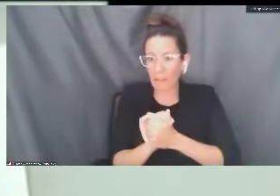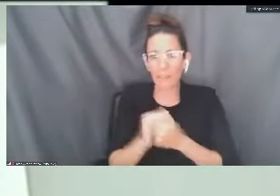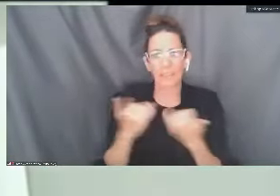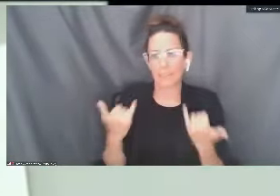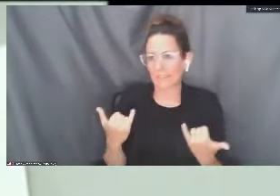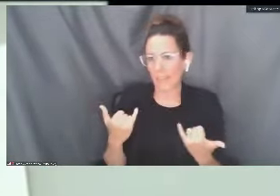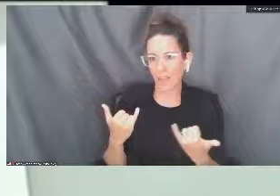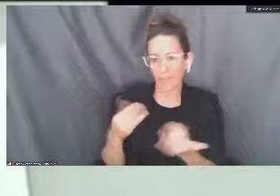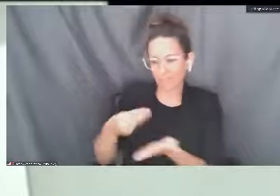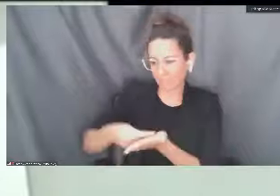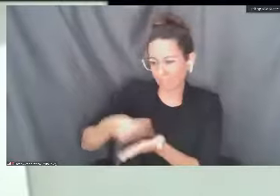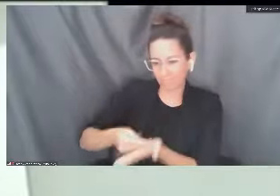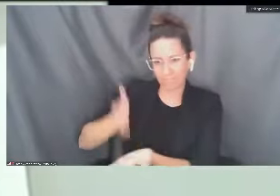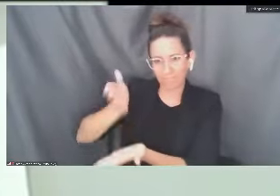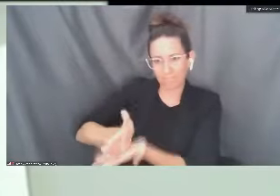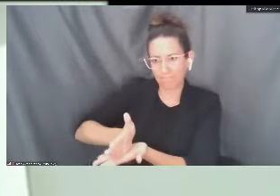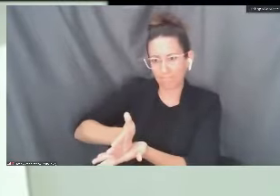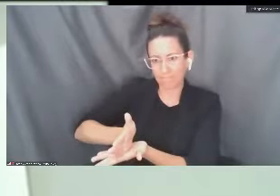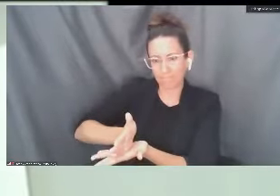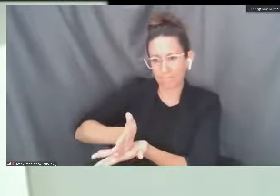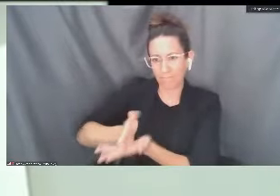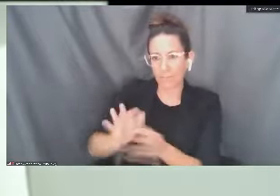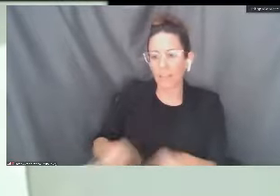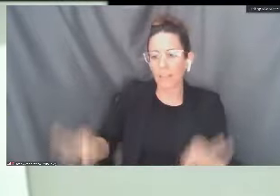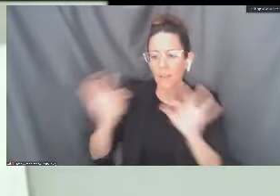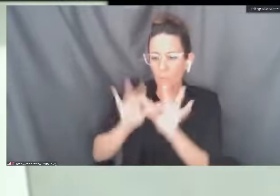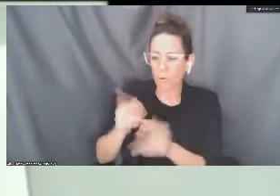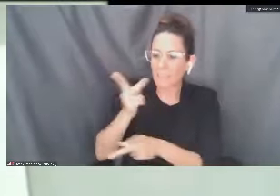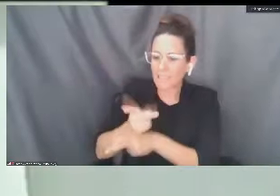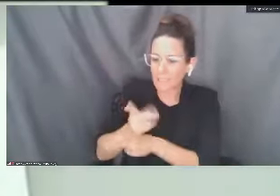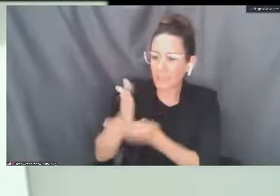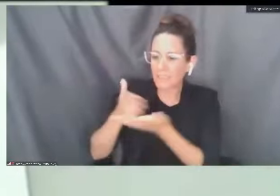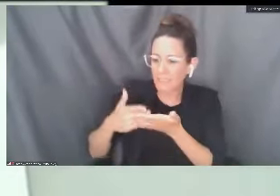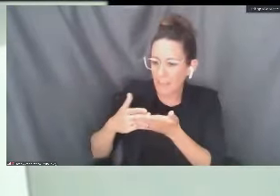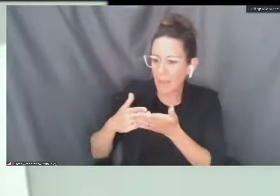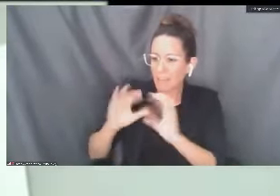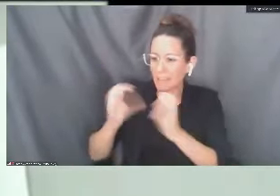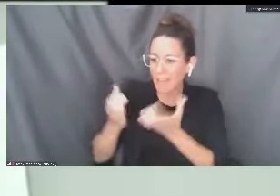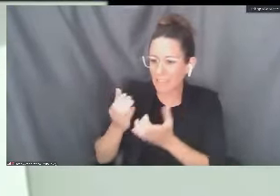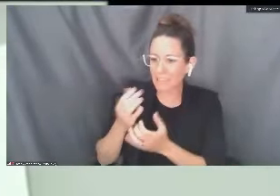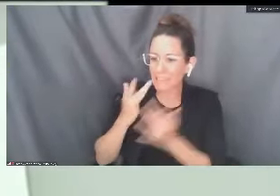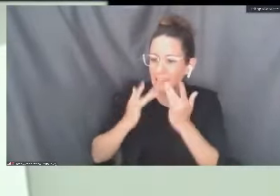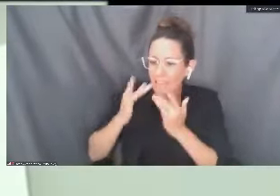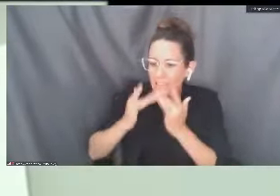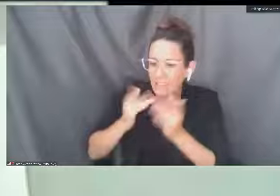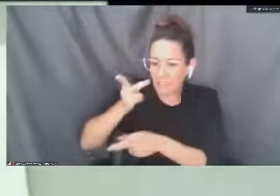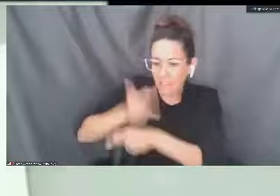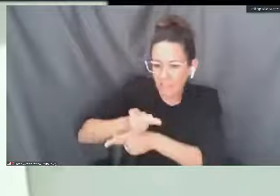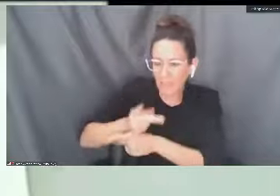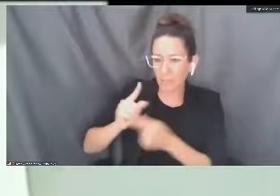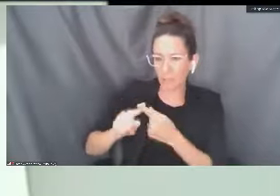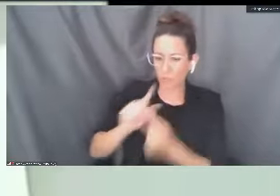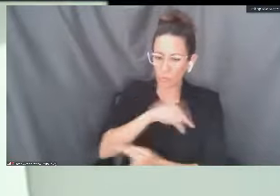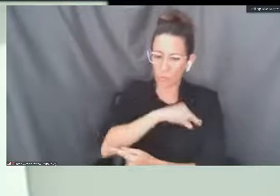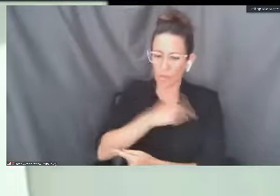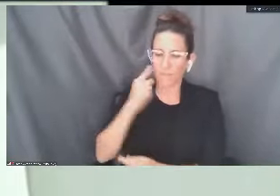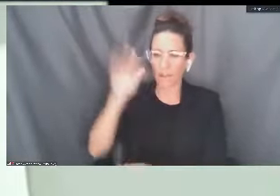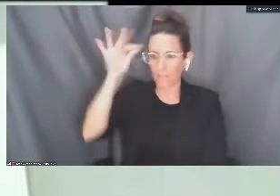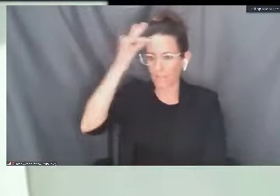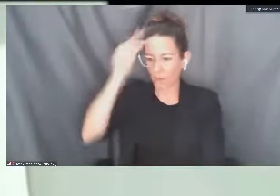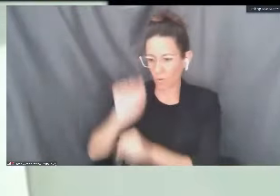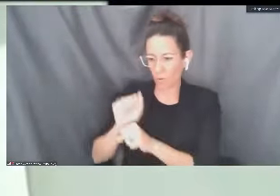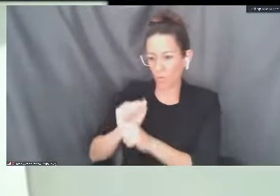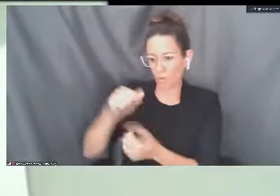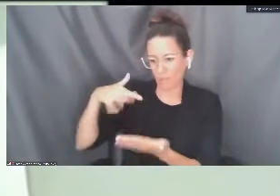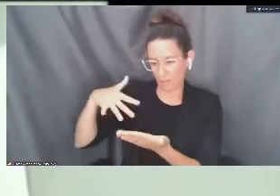for that federal work study. So the key is you need to maintain some level of enrollment in your courses in order to be eligible for federal work study.